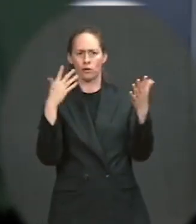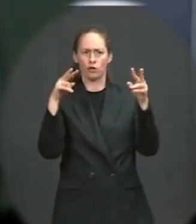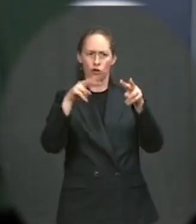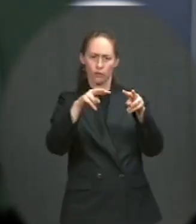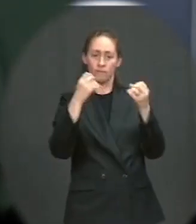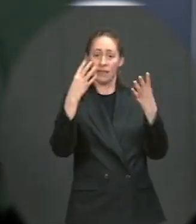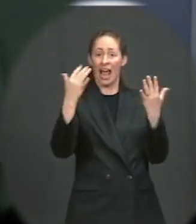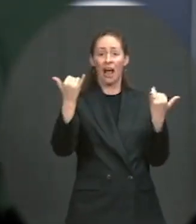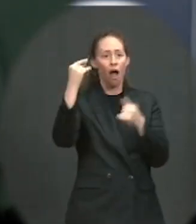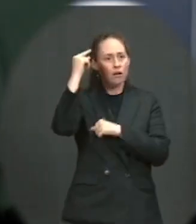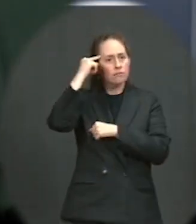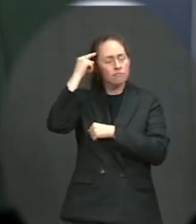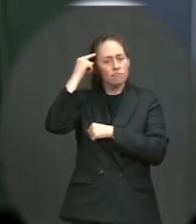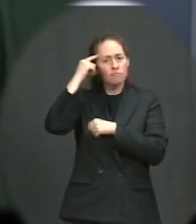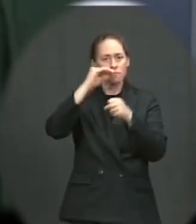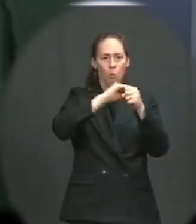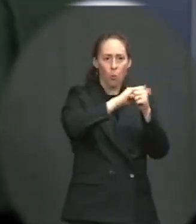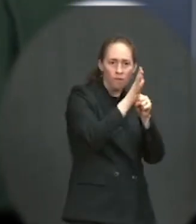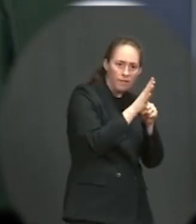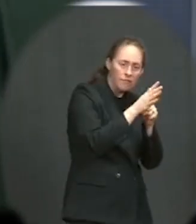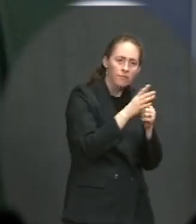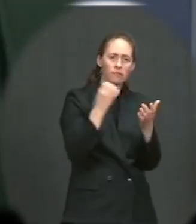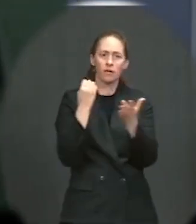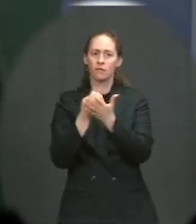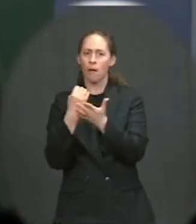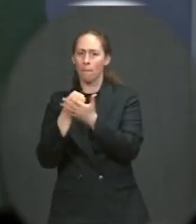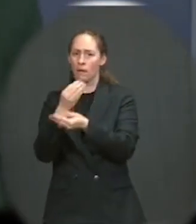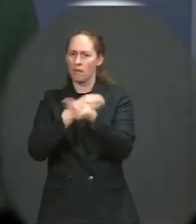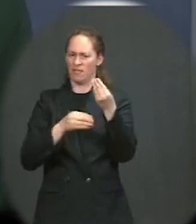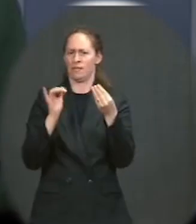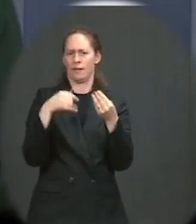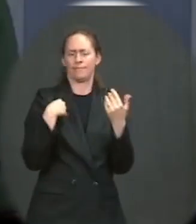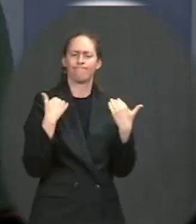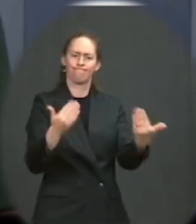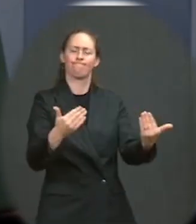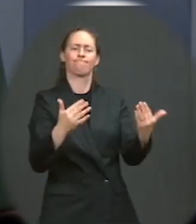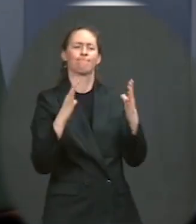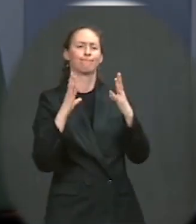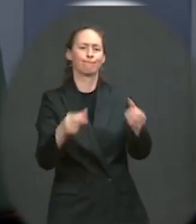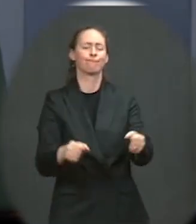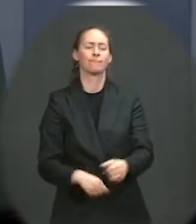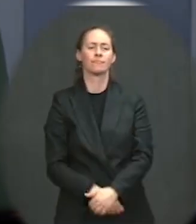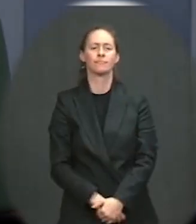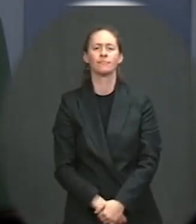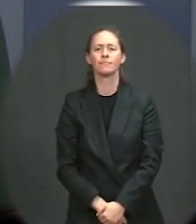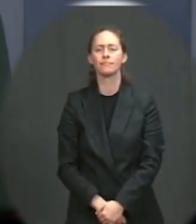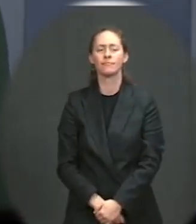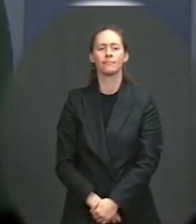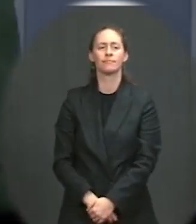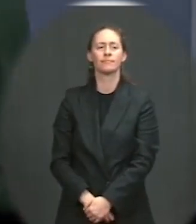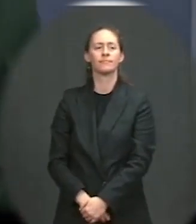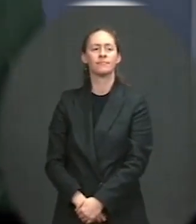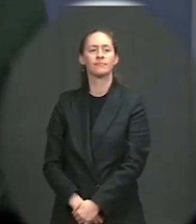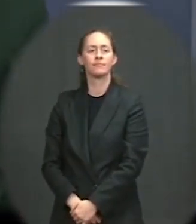economy, and we're certainly moving forward on all fronts. Go ahead. Thank you, Jen. First, a question on Afghanistan.